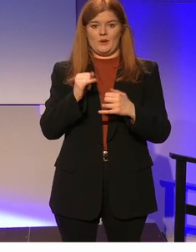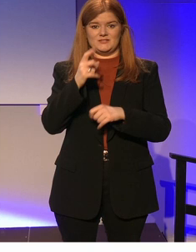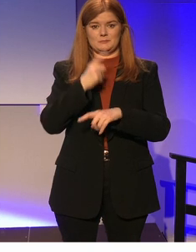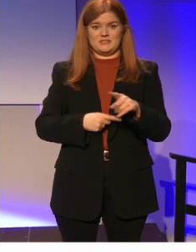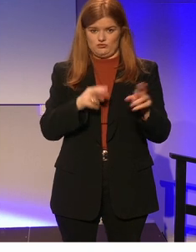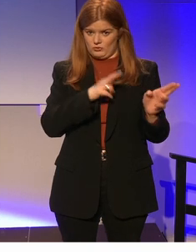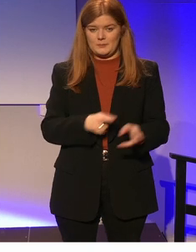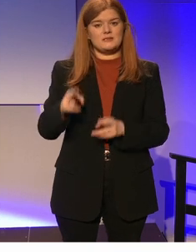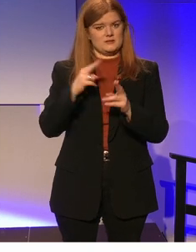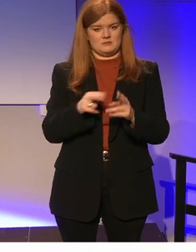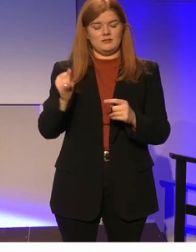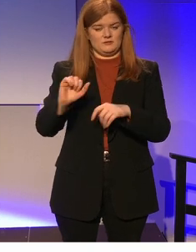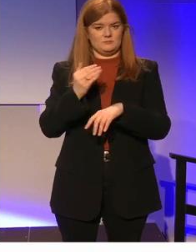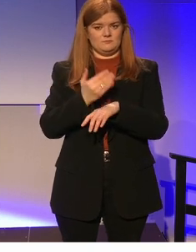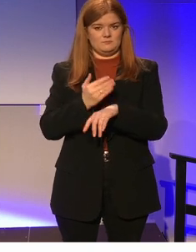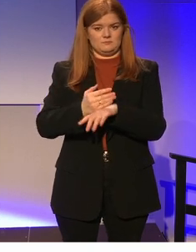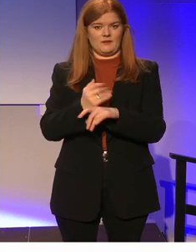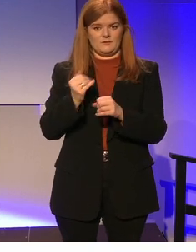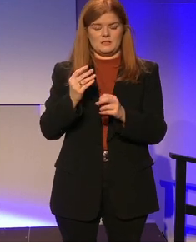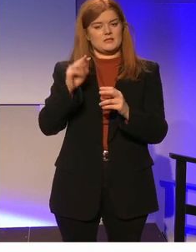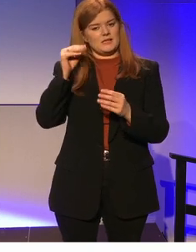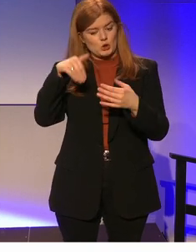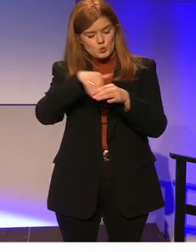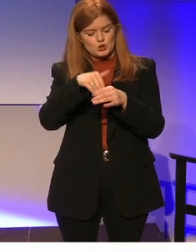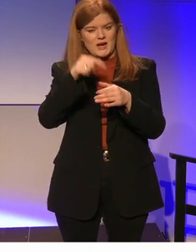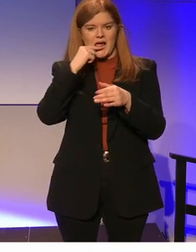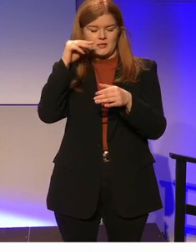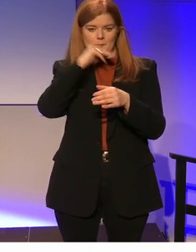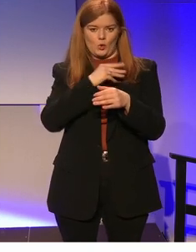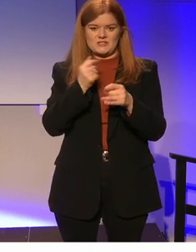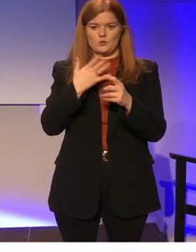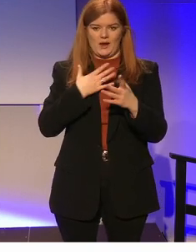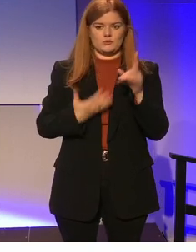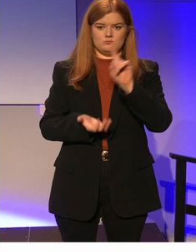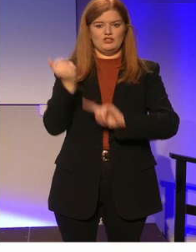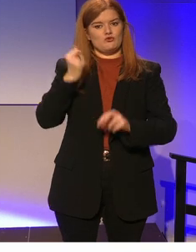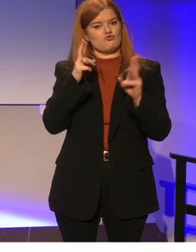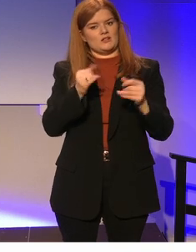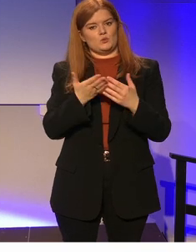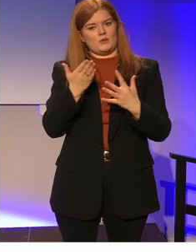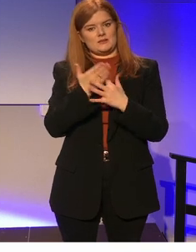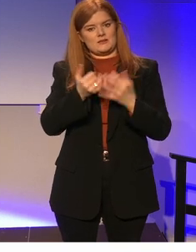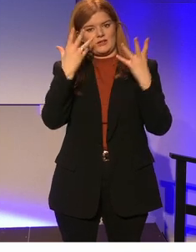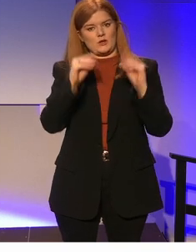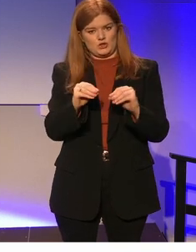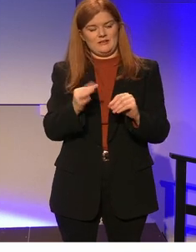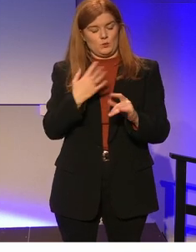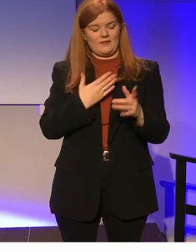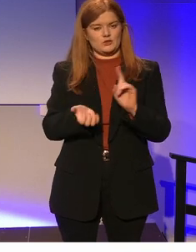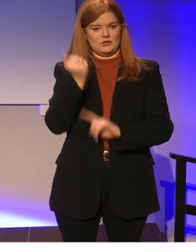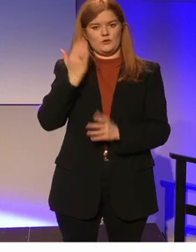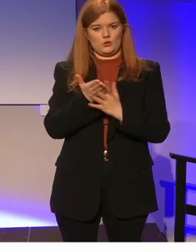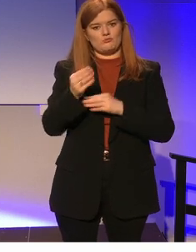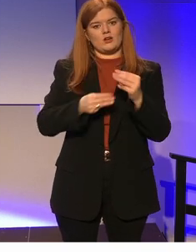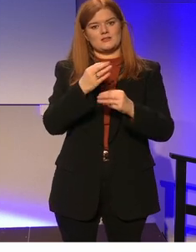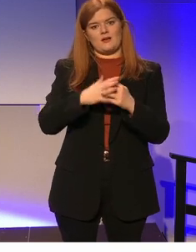reiterated its position of inclusion as the key to realising the rights to education to be achieved through a